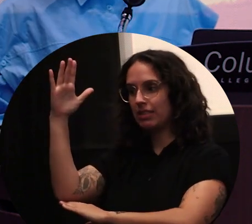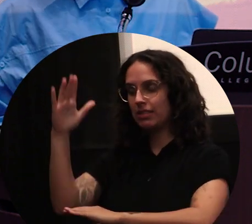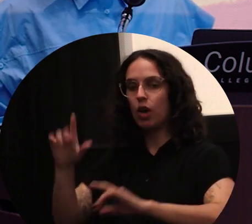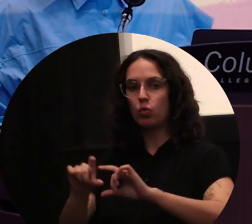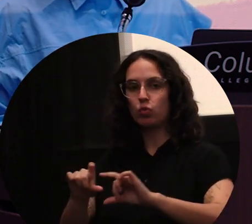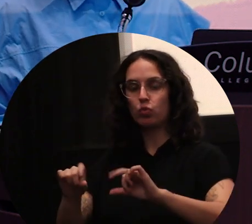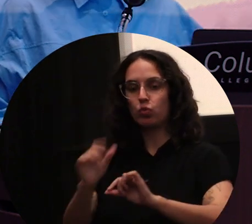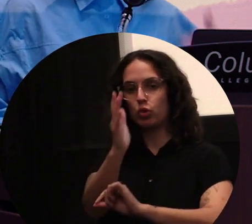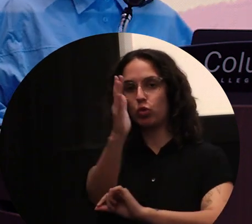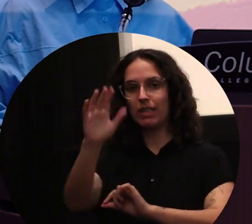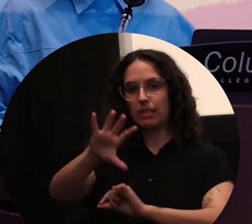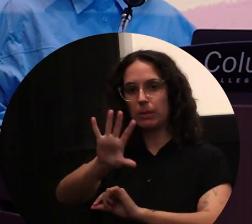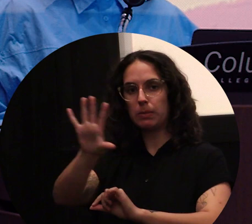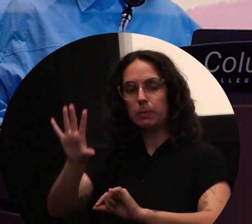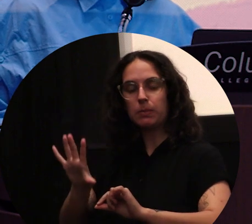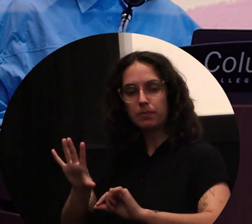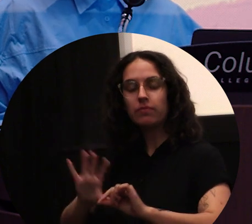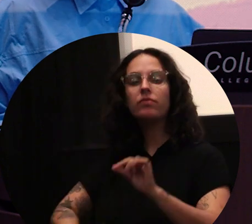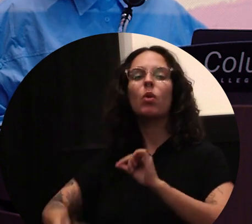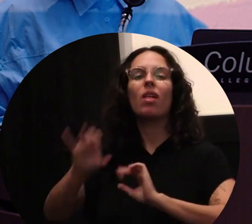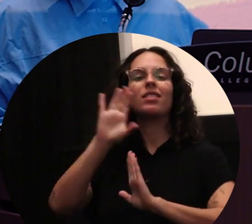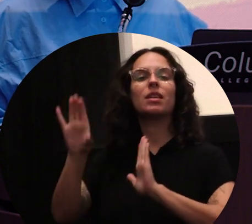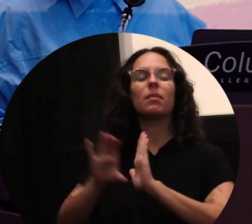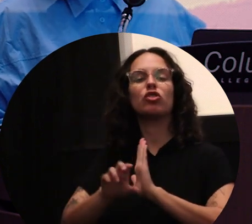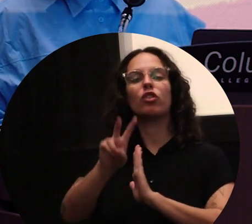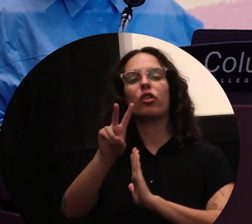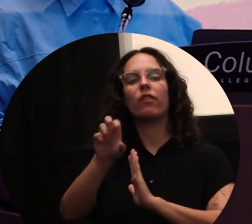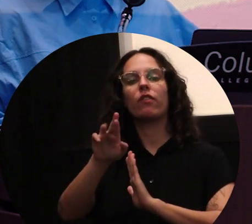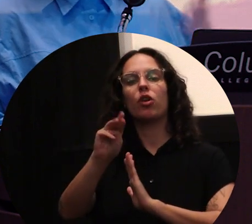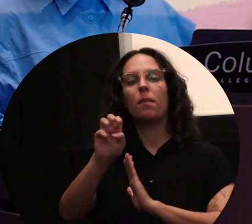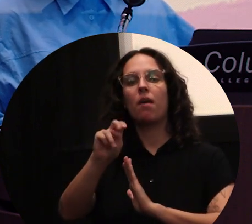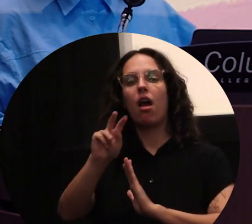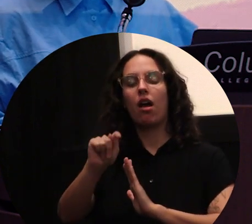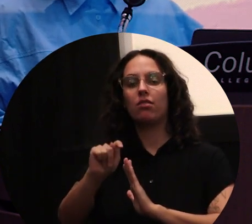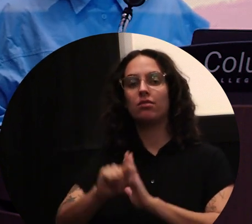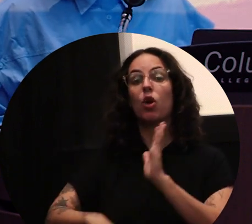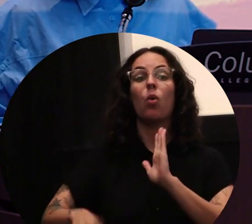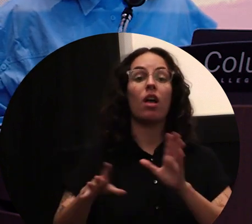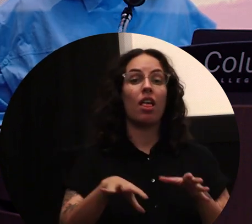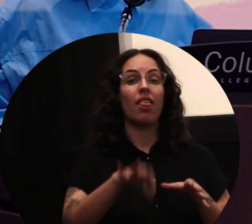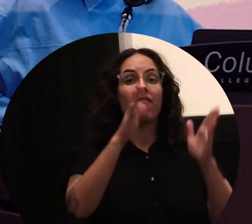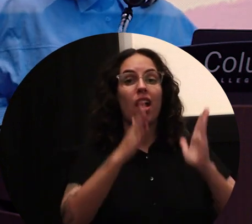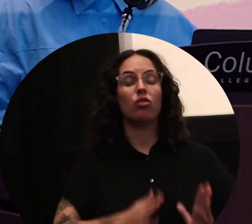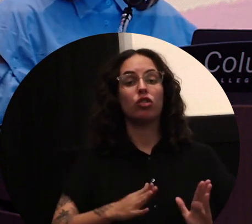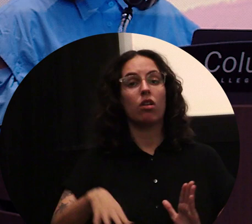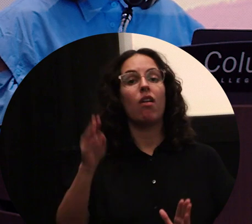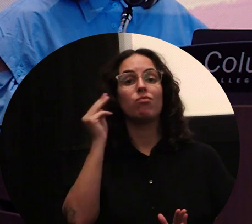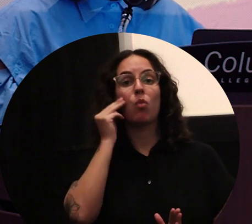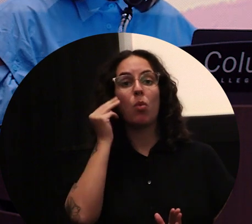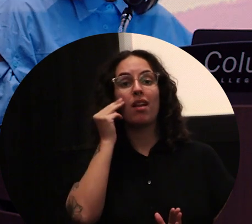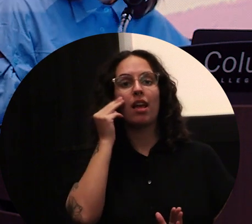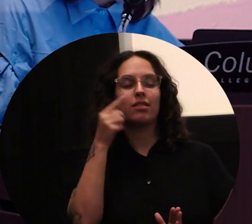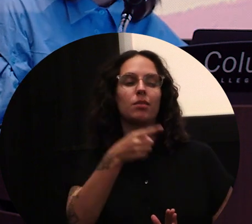in Vermont, where Joseph Smith, the founder of Mormonism was born. And then on the top corner,